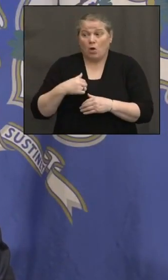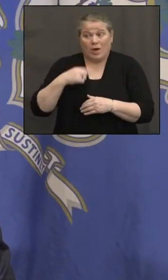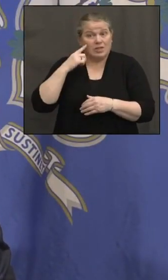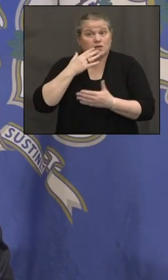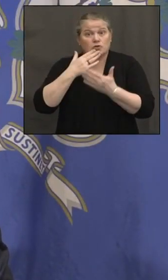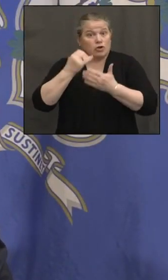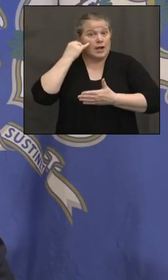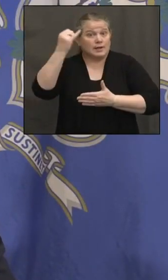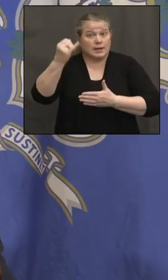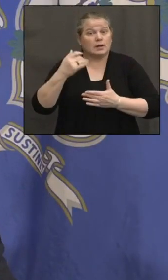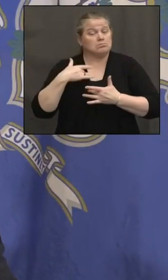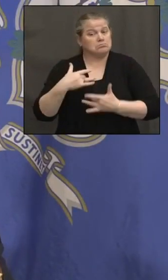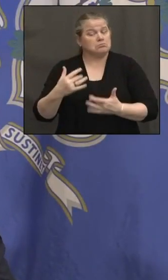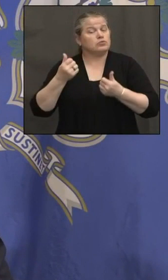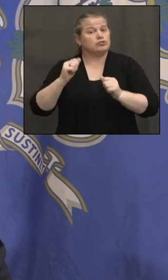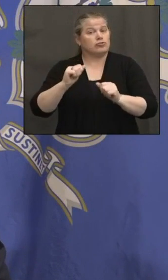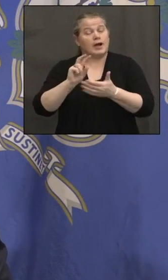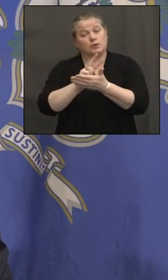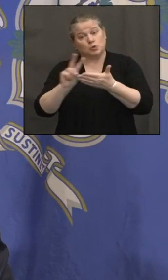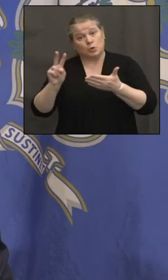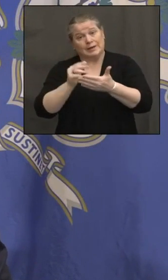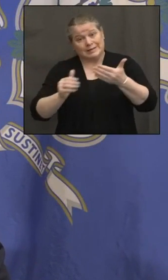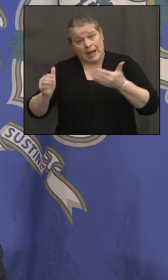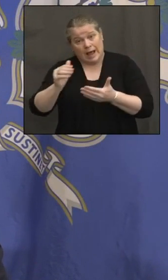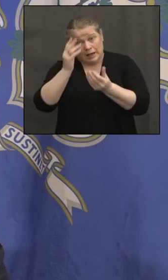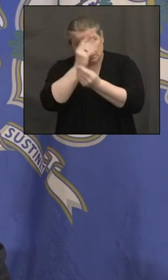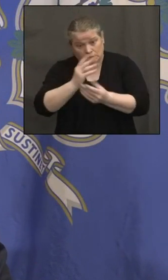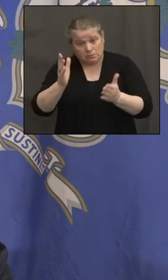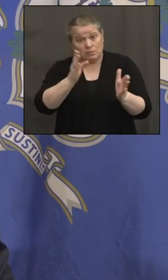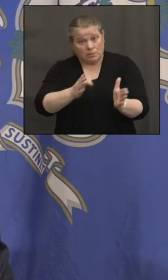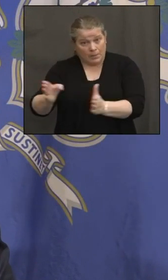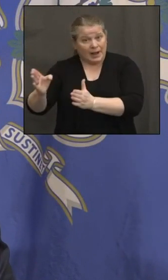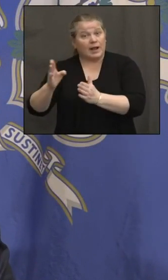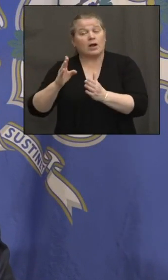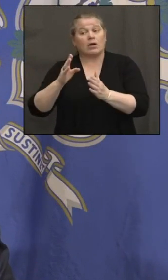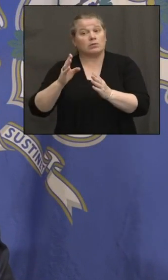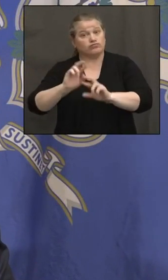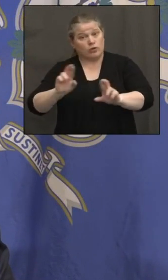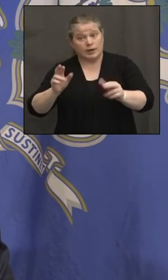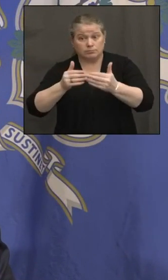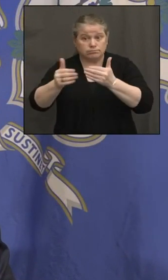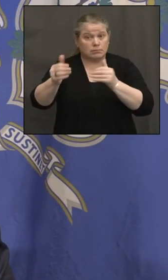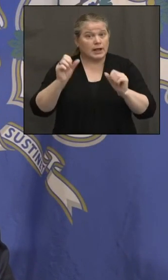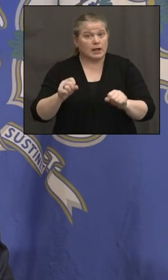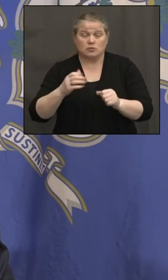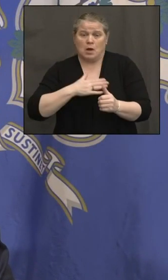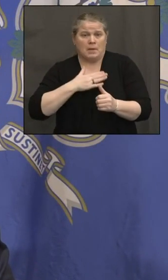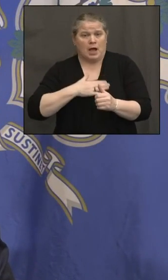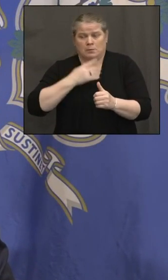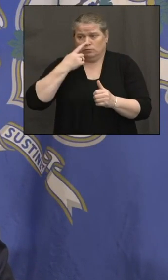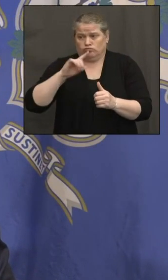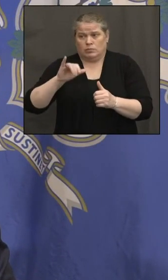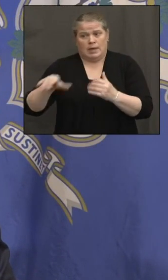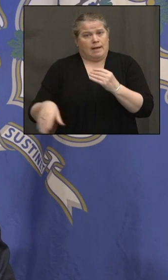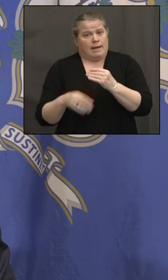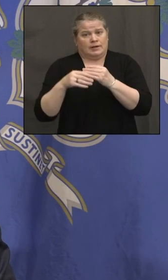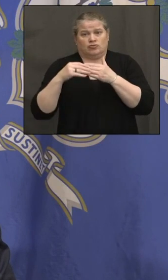two weeks notice, give people a chance to prepare going forward. So, um, I'm happy to have that, uh, additional guidance.